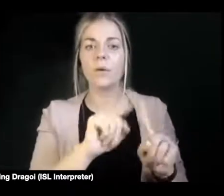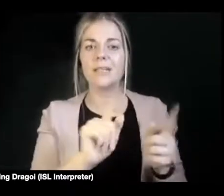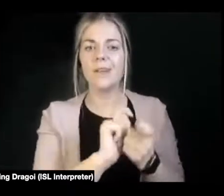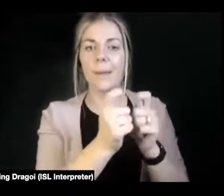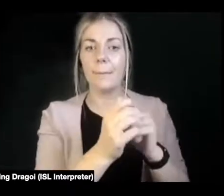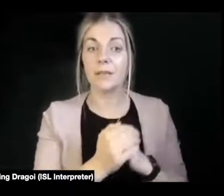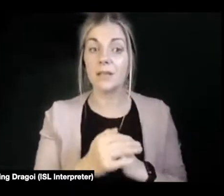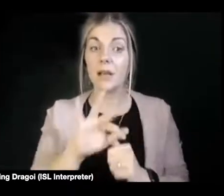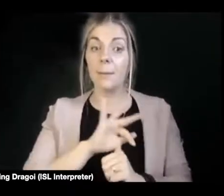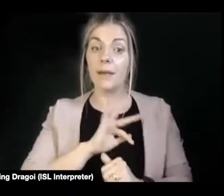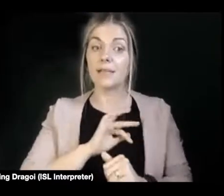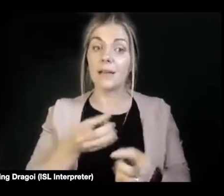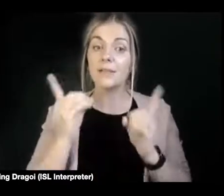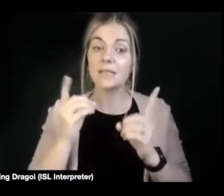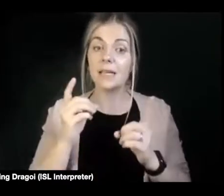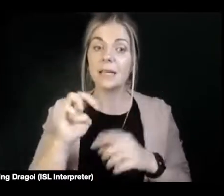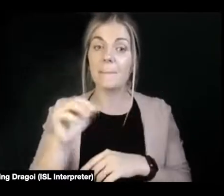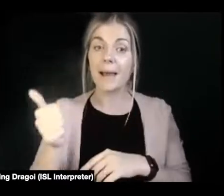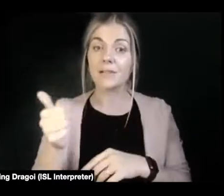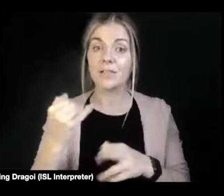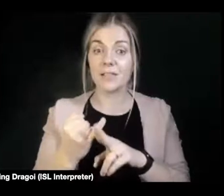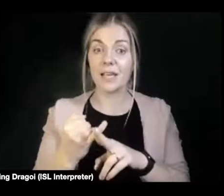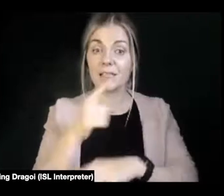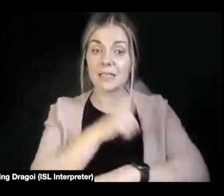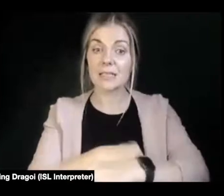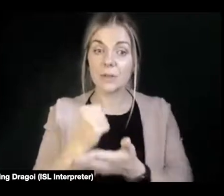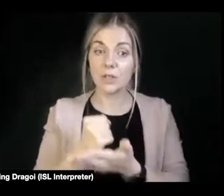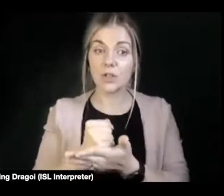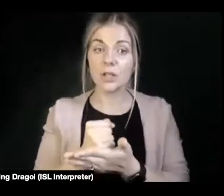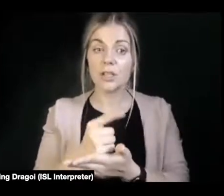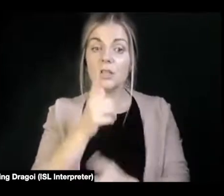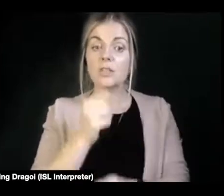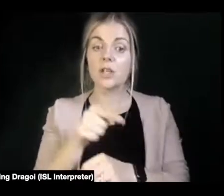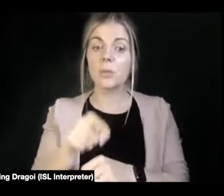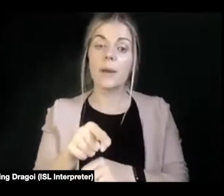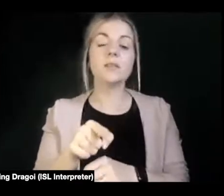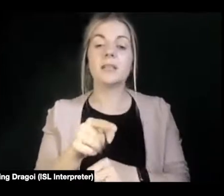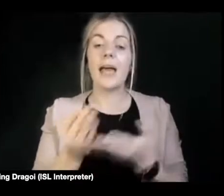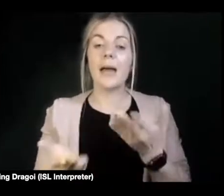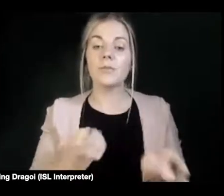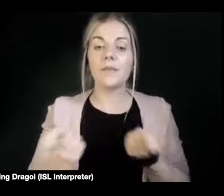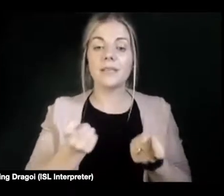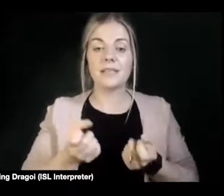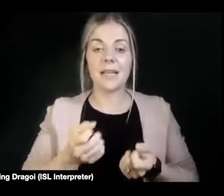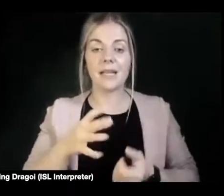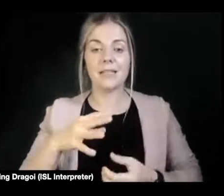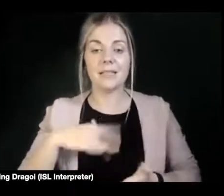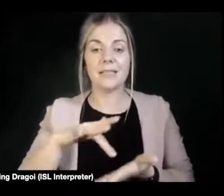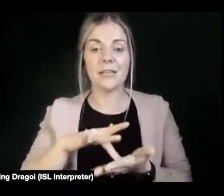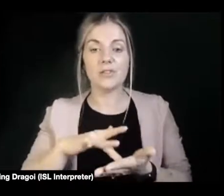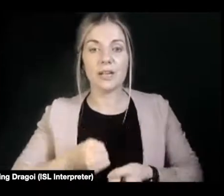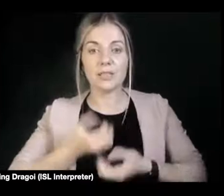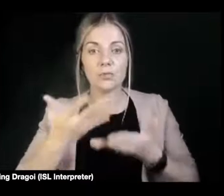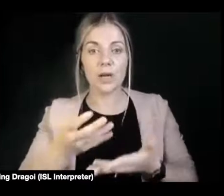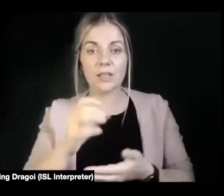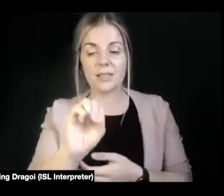my master's in disability studies, I focused my thesis on the area of facilitative sexual expression in the independent living movement here in Ireland and